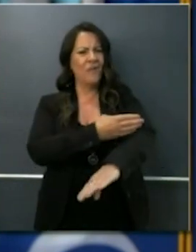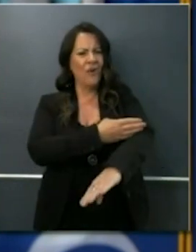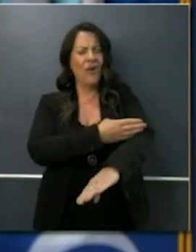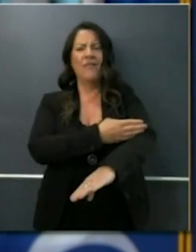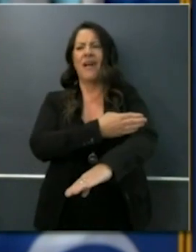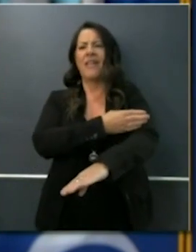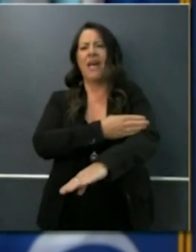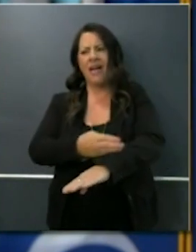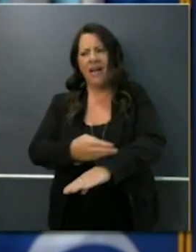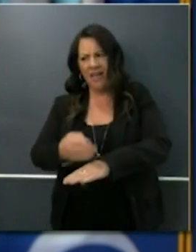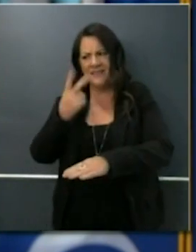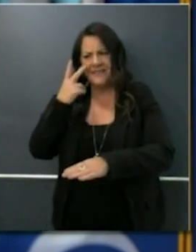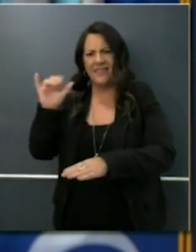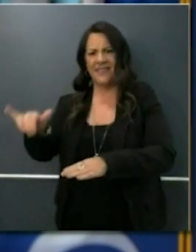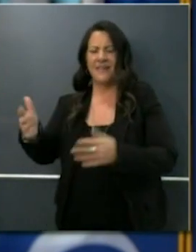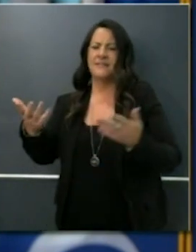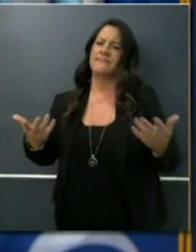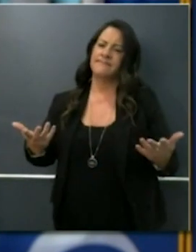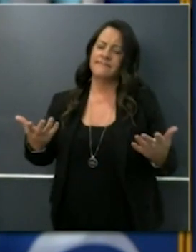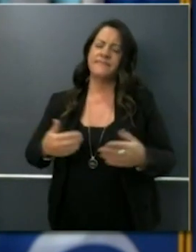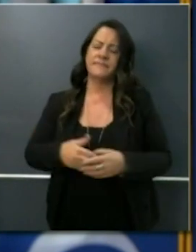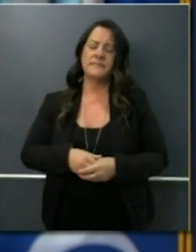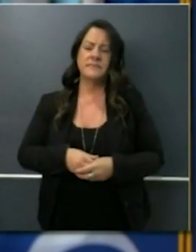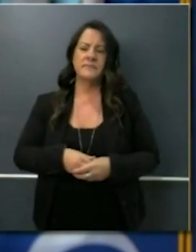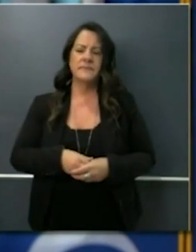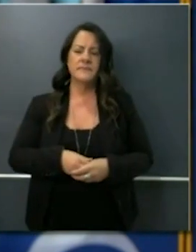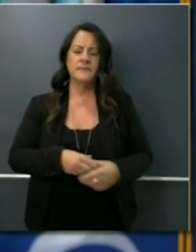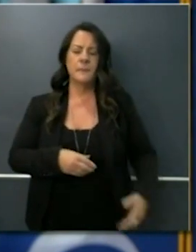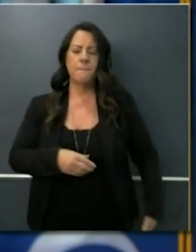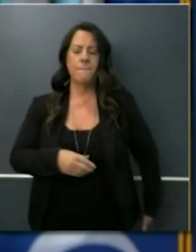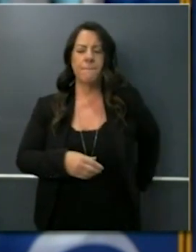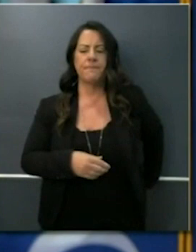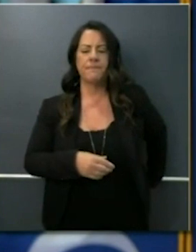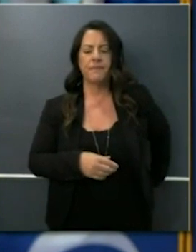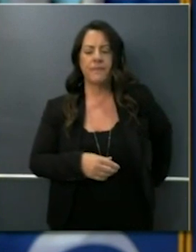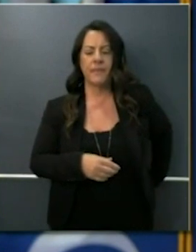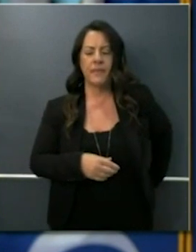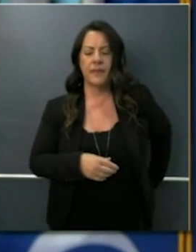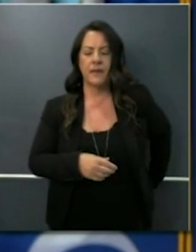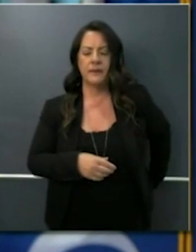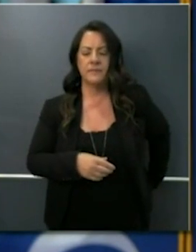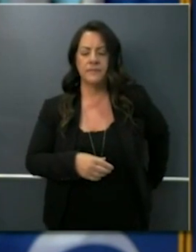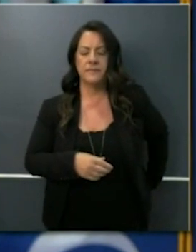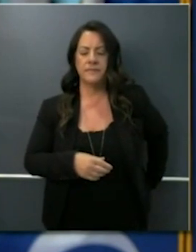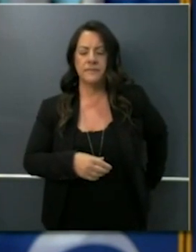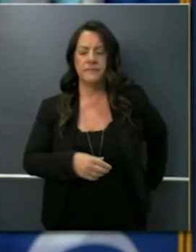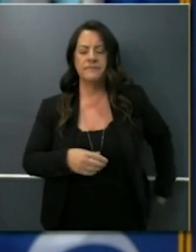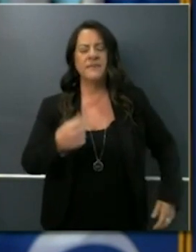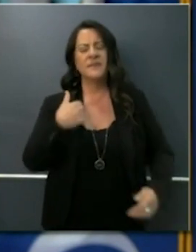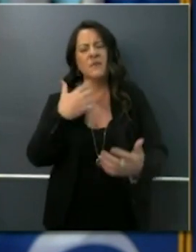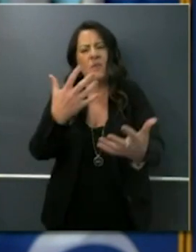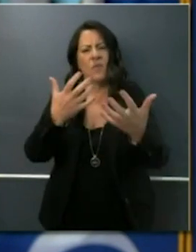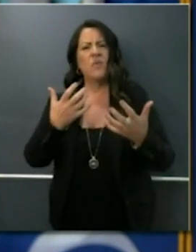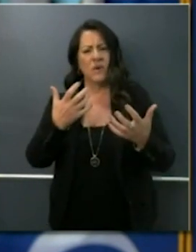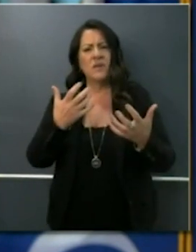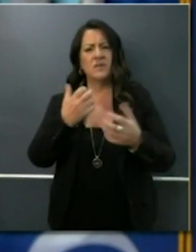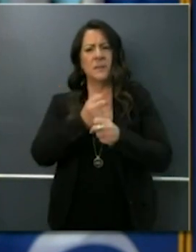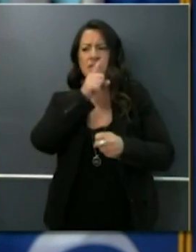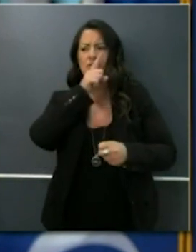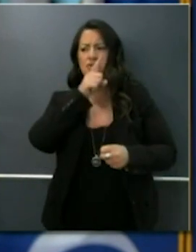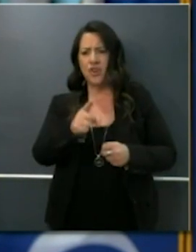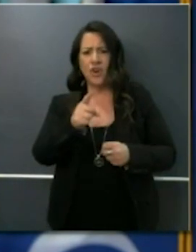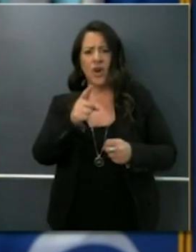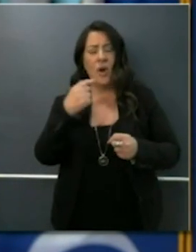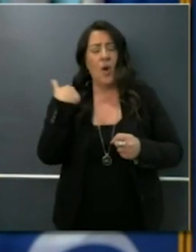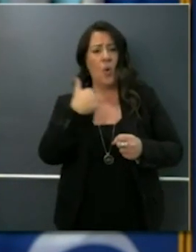weeks away, not months away from making measurable and meaningful changes to our stay at home